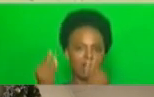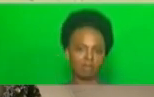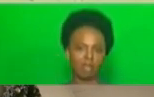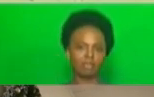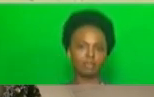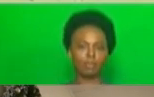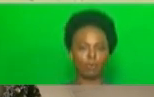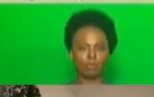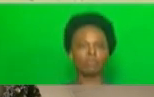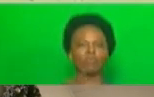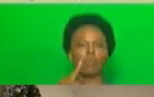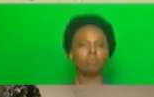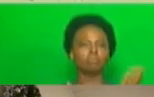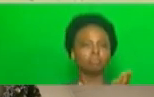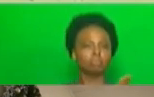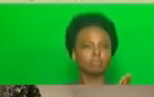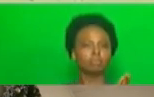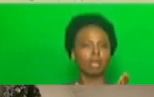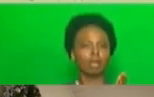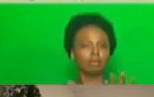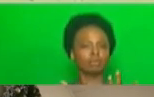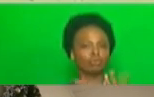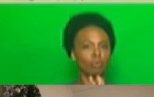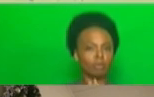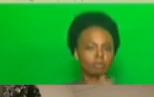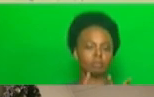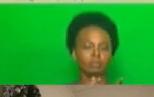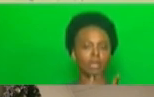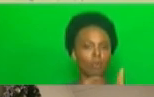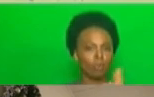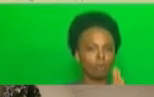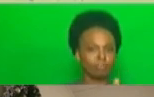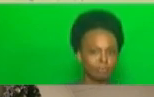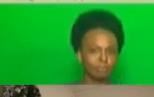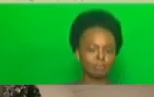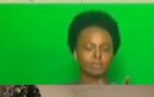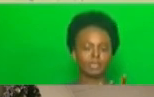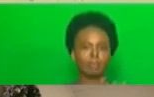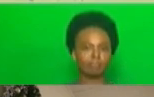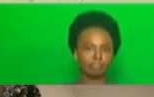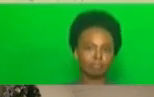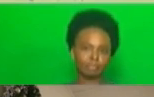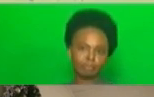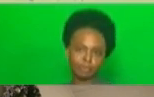of technical skills, regulatory compliance and capacity building.